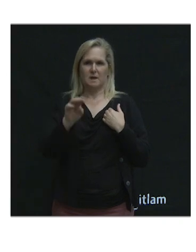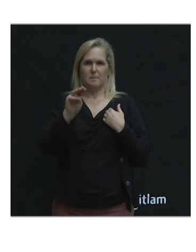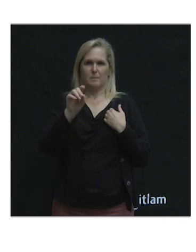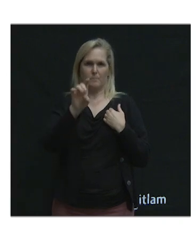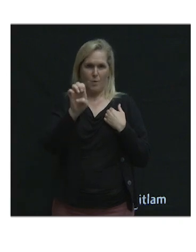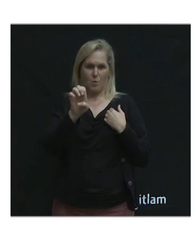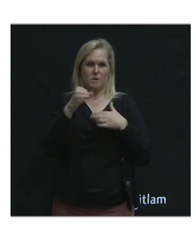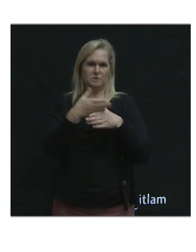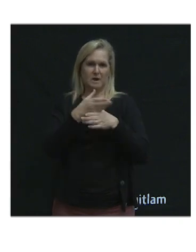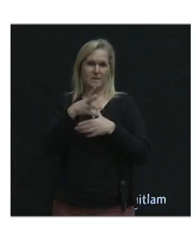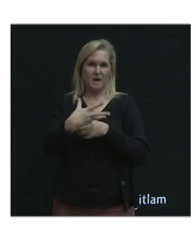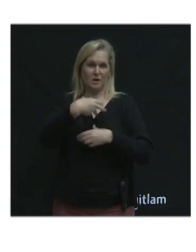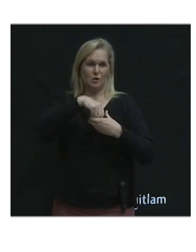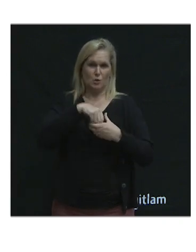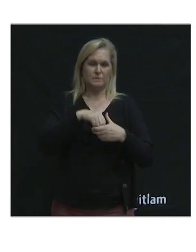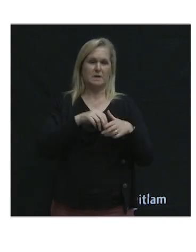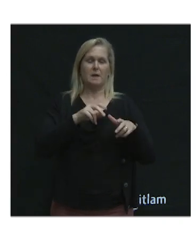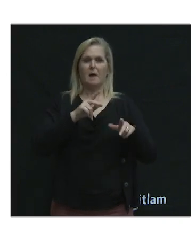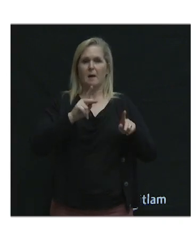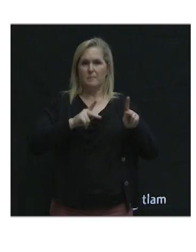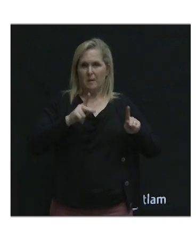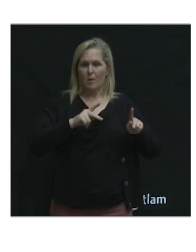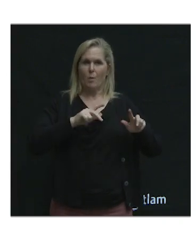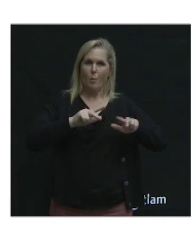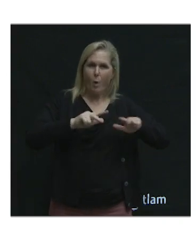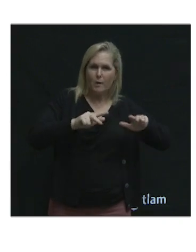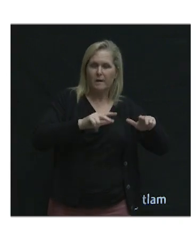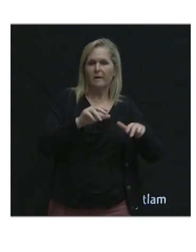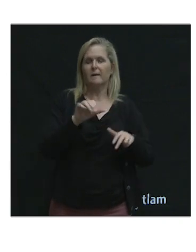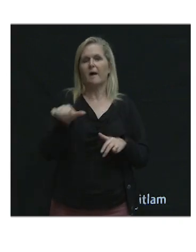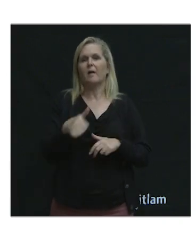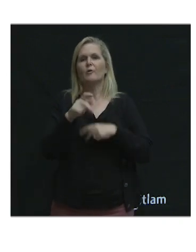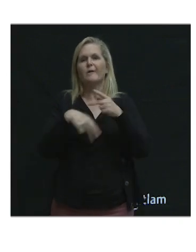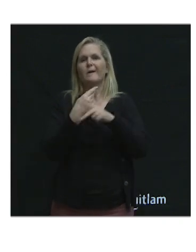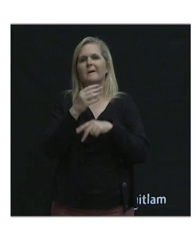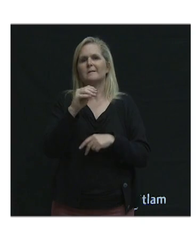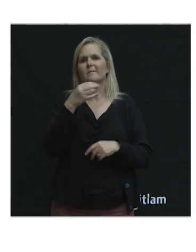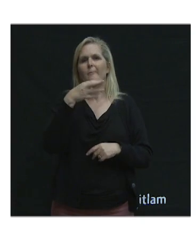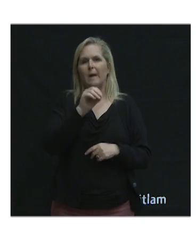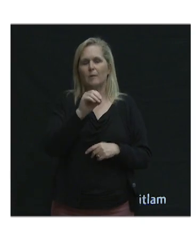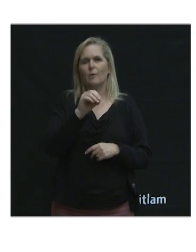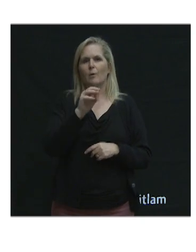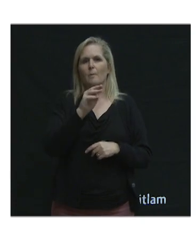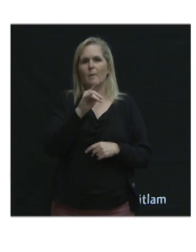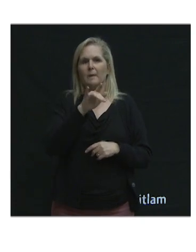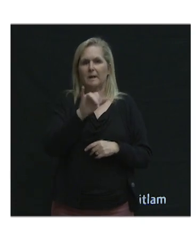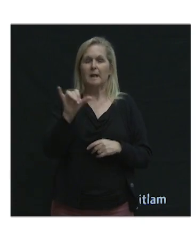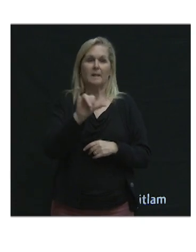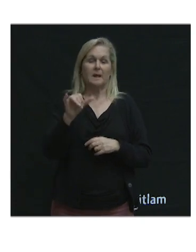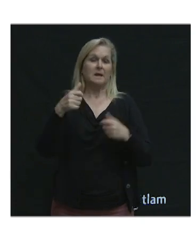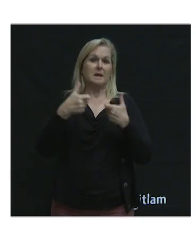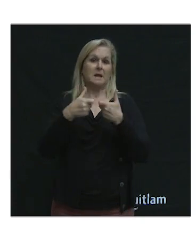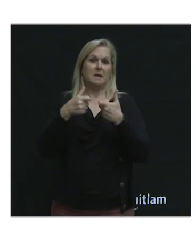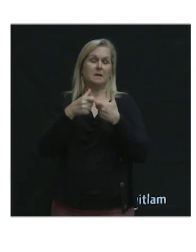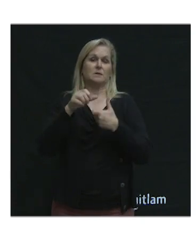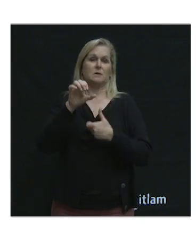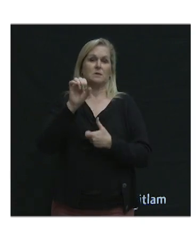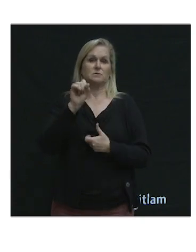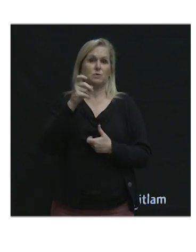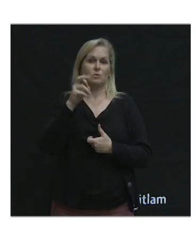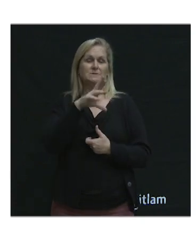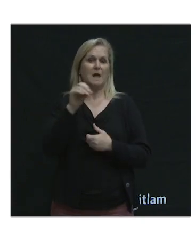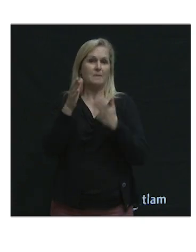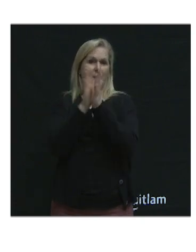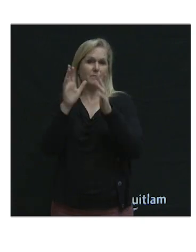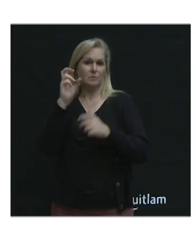This includes trips on foot, bike, other forms of micro-mobility, such as e-scooters and public transit. We also need